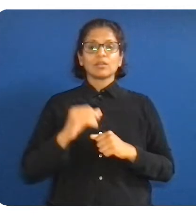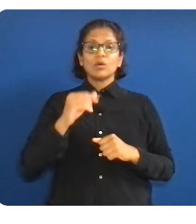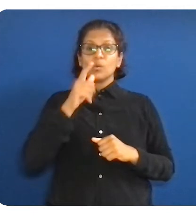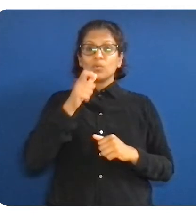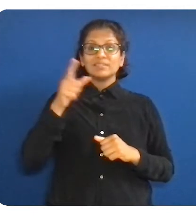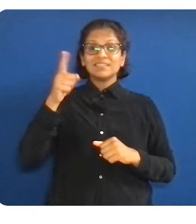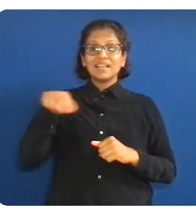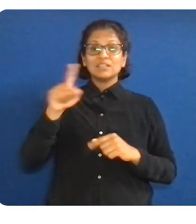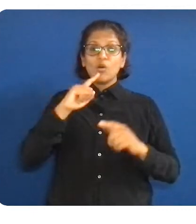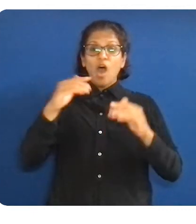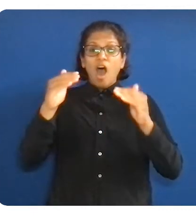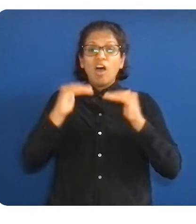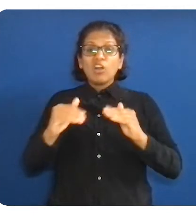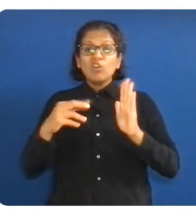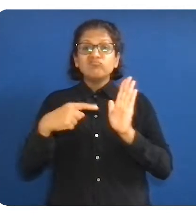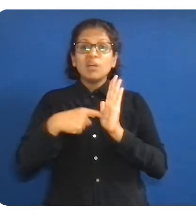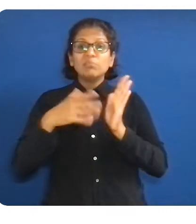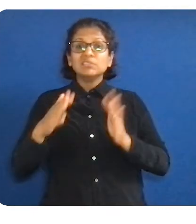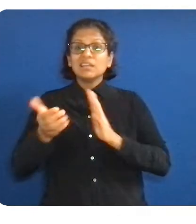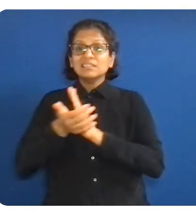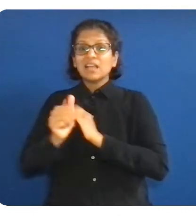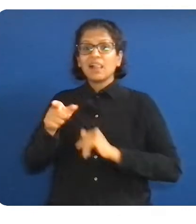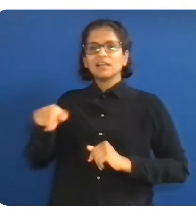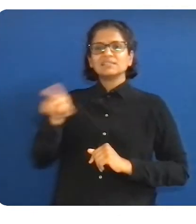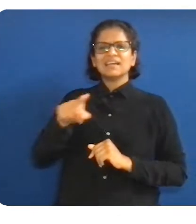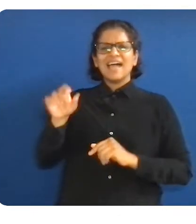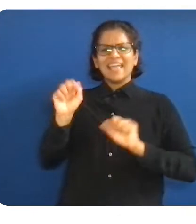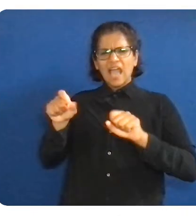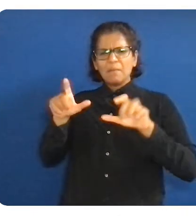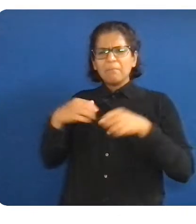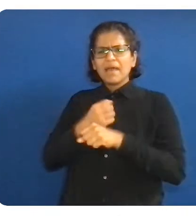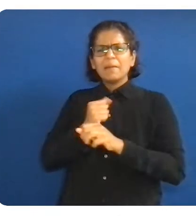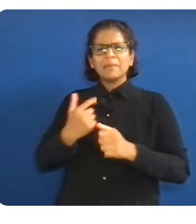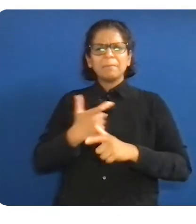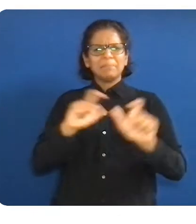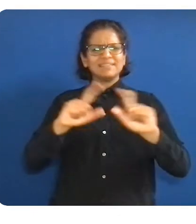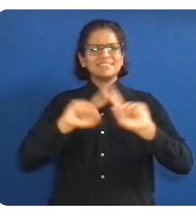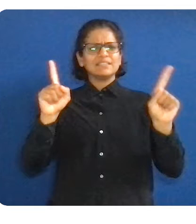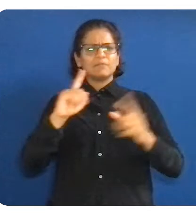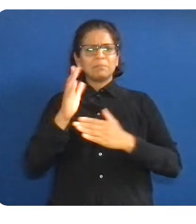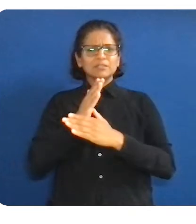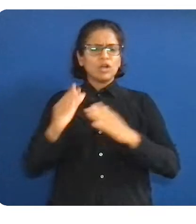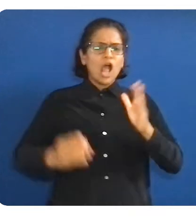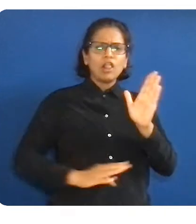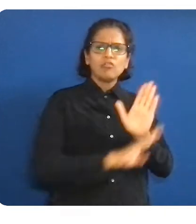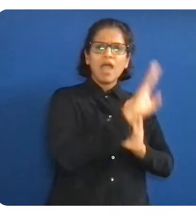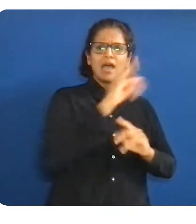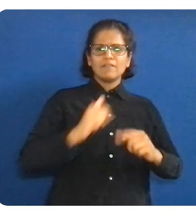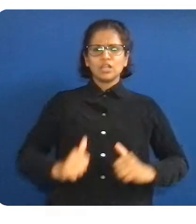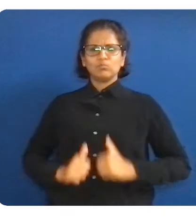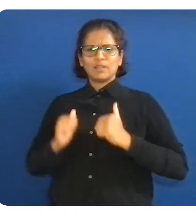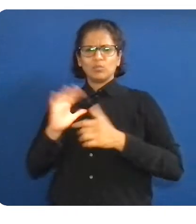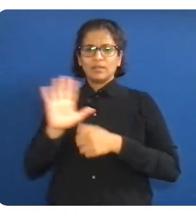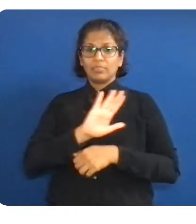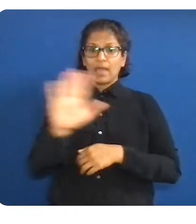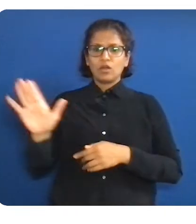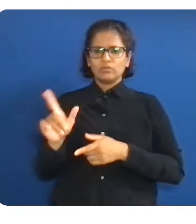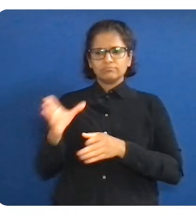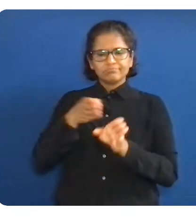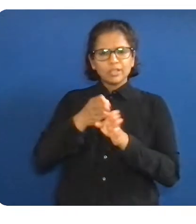underrepresented talent, this can make the difference between surviving and thriving in their career.